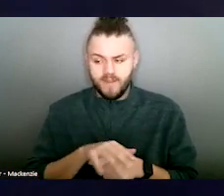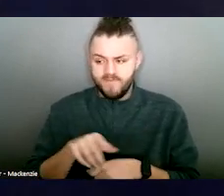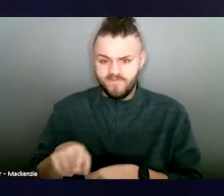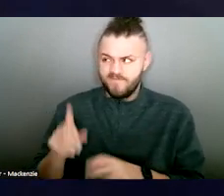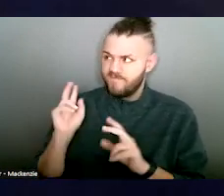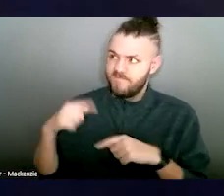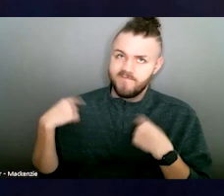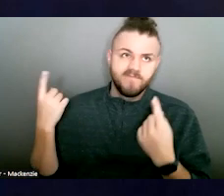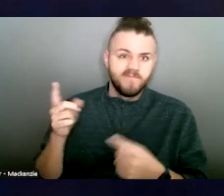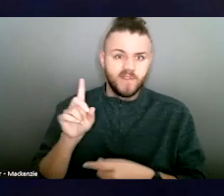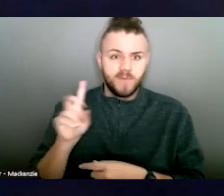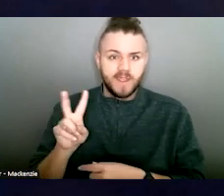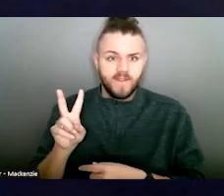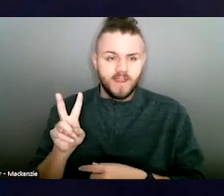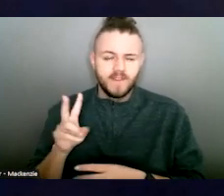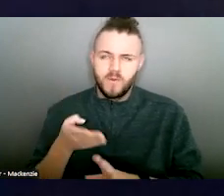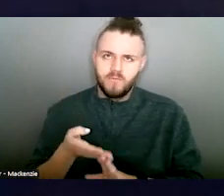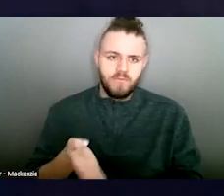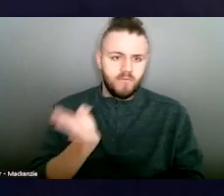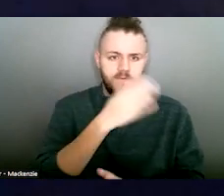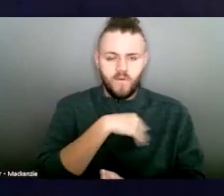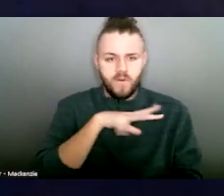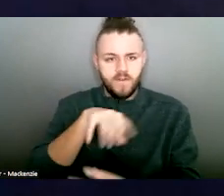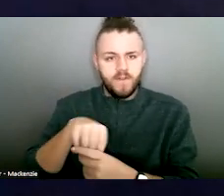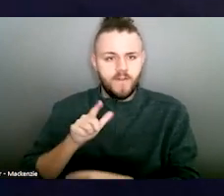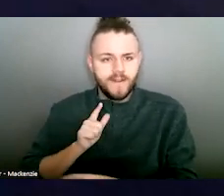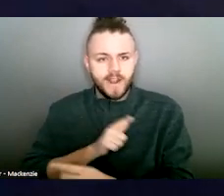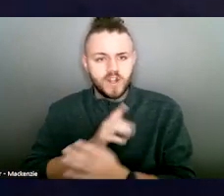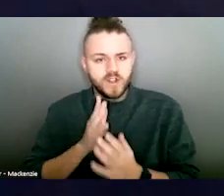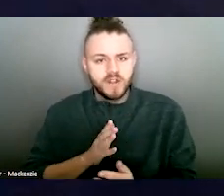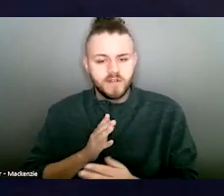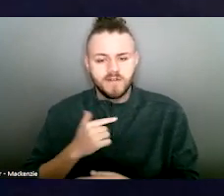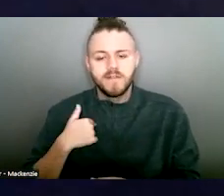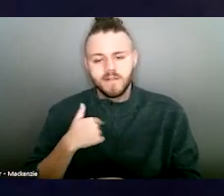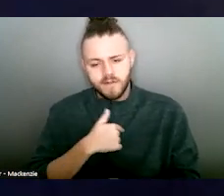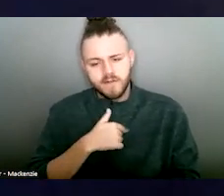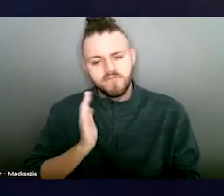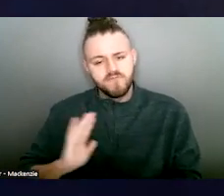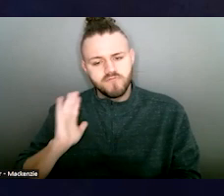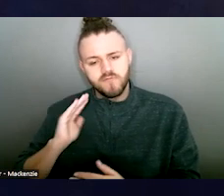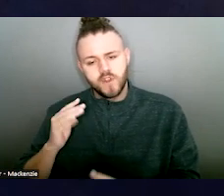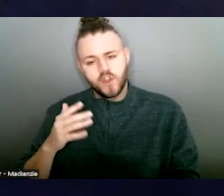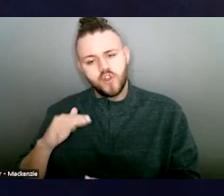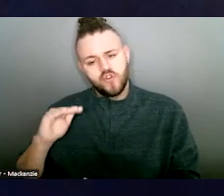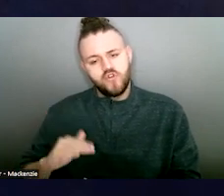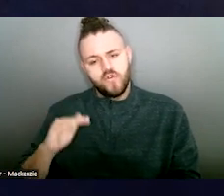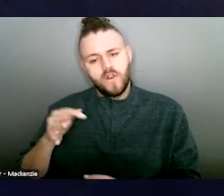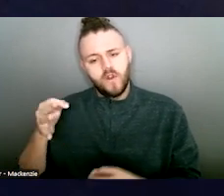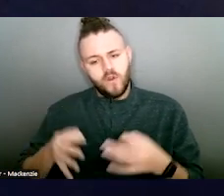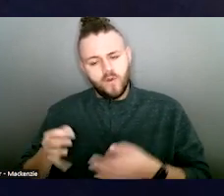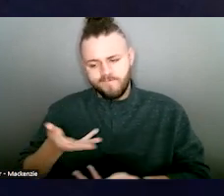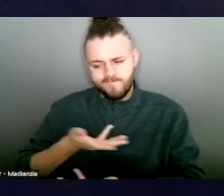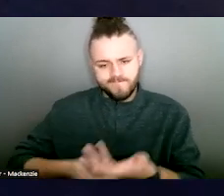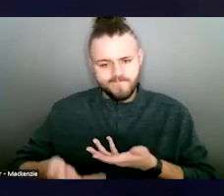long before I came to the legislature. As a juvenile court magistrate, I often interacted with children and